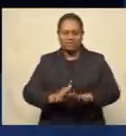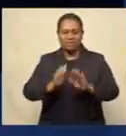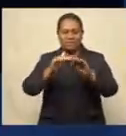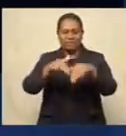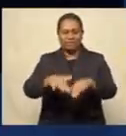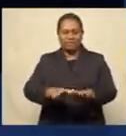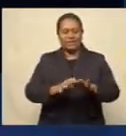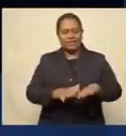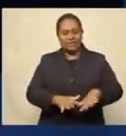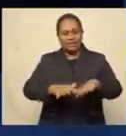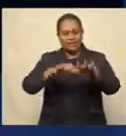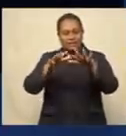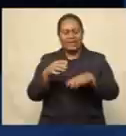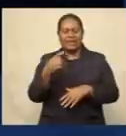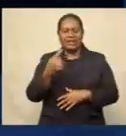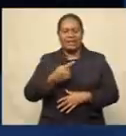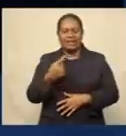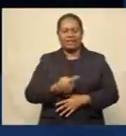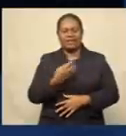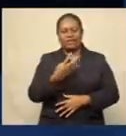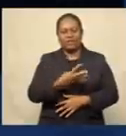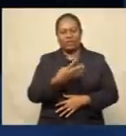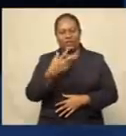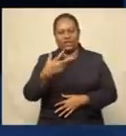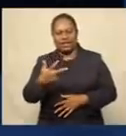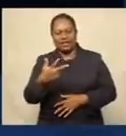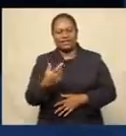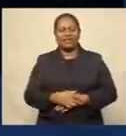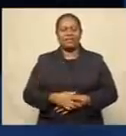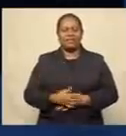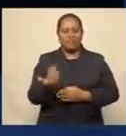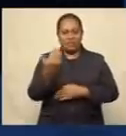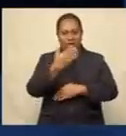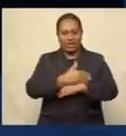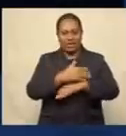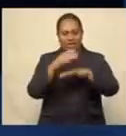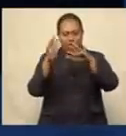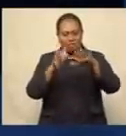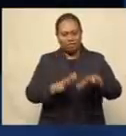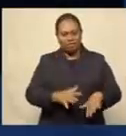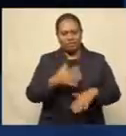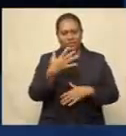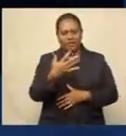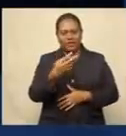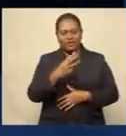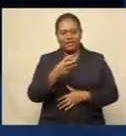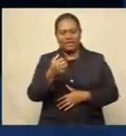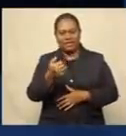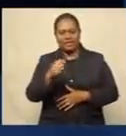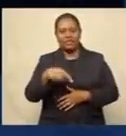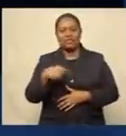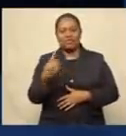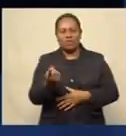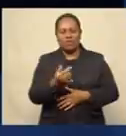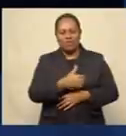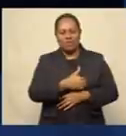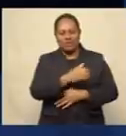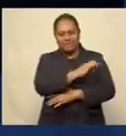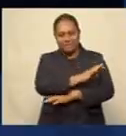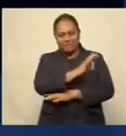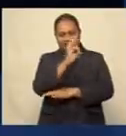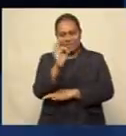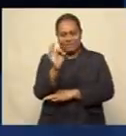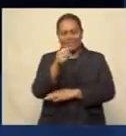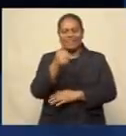The next high tide is at 11.48 tonight, with low tide at 5.36 a.m. tomorrow. Sunrise